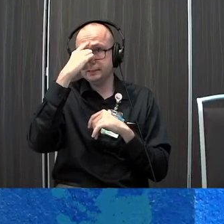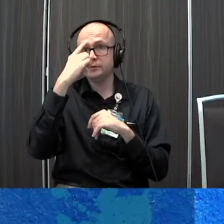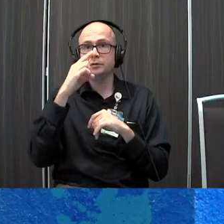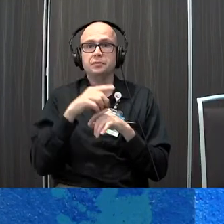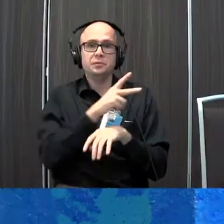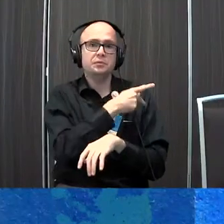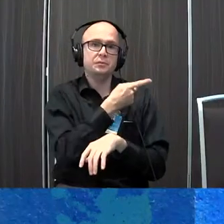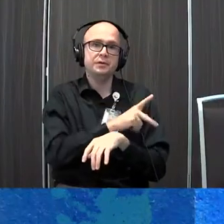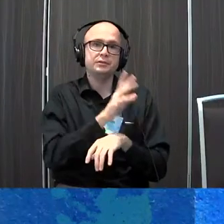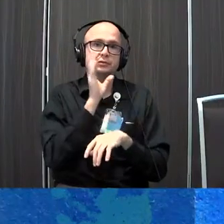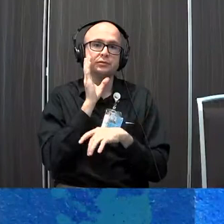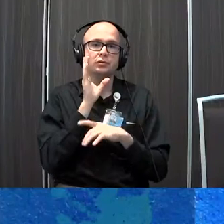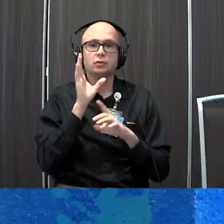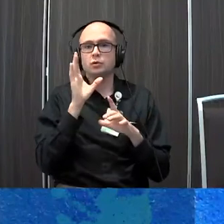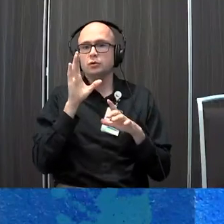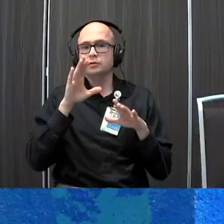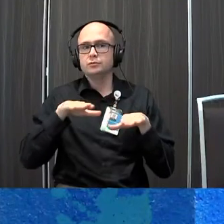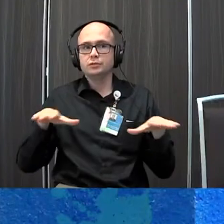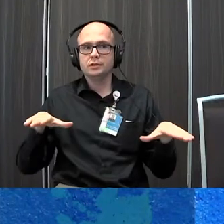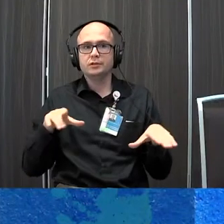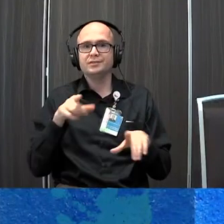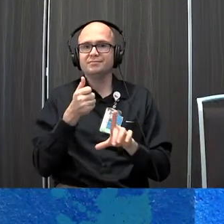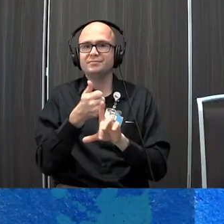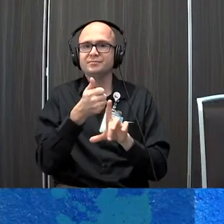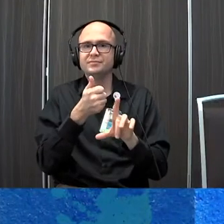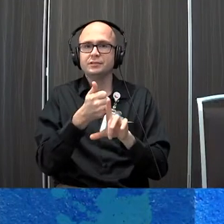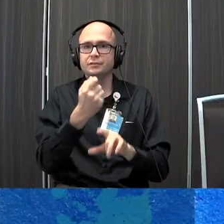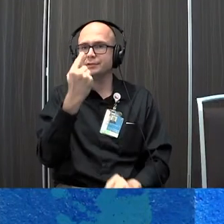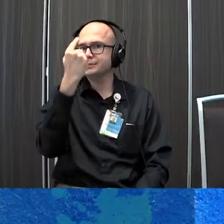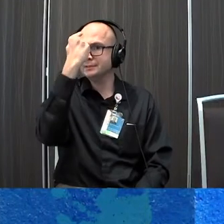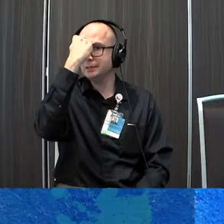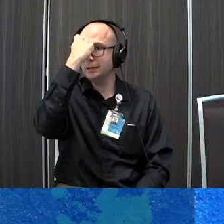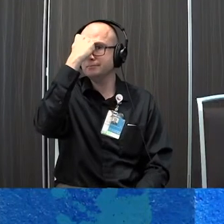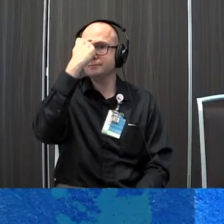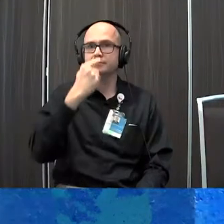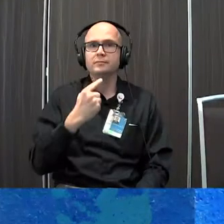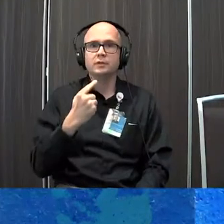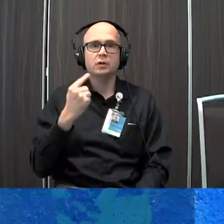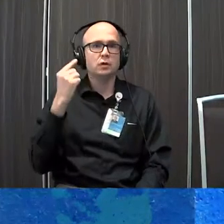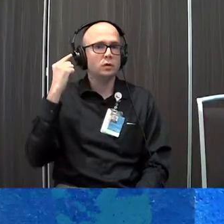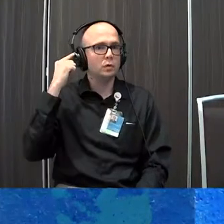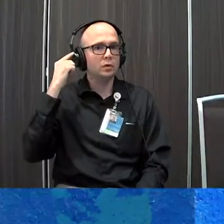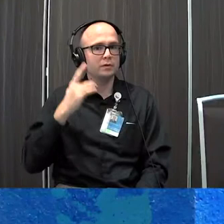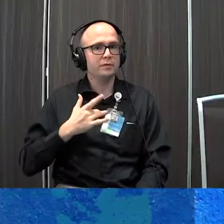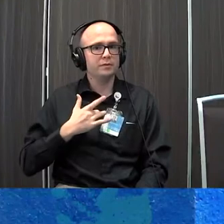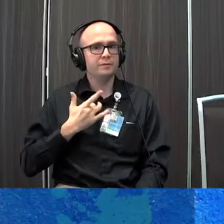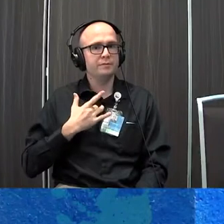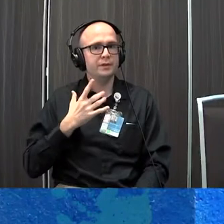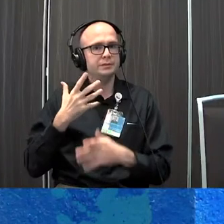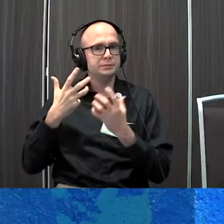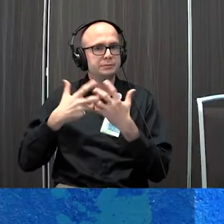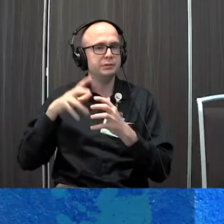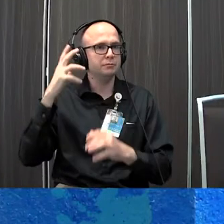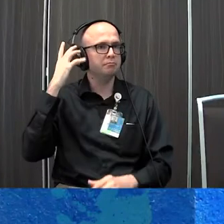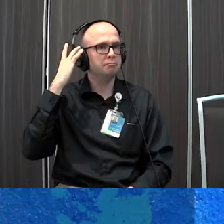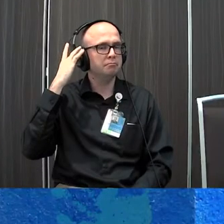the patient or child has a little dot on their head or a sensor and they're they're